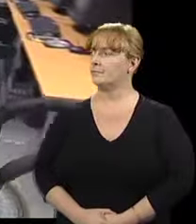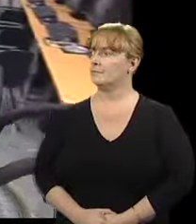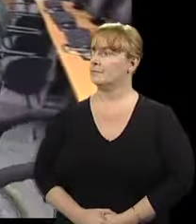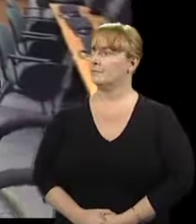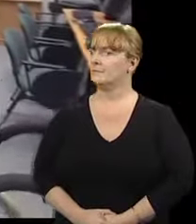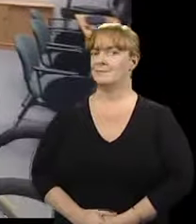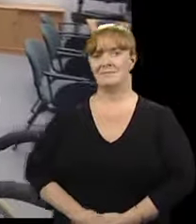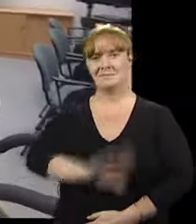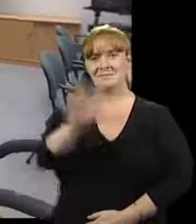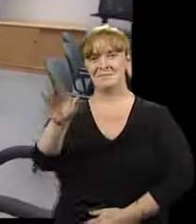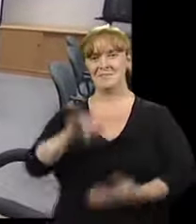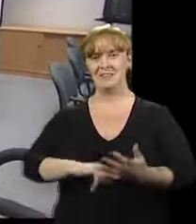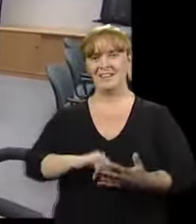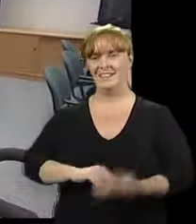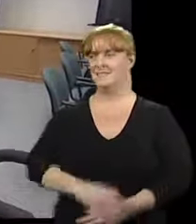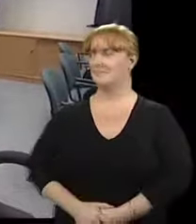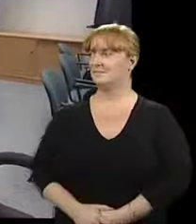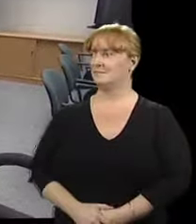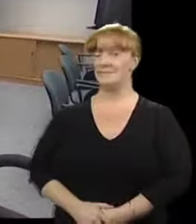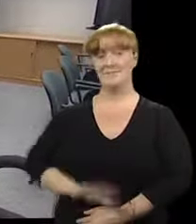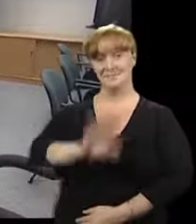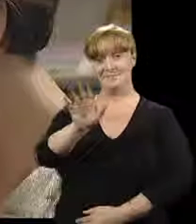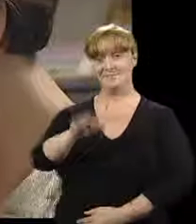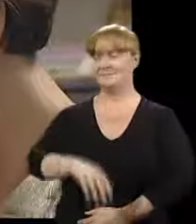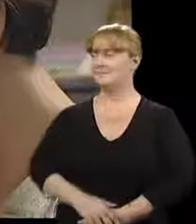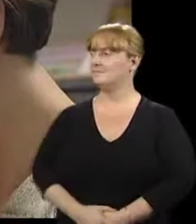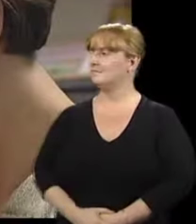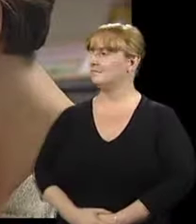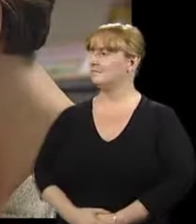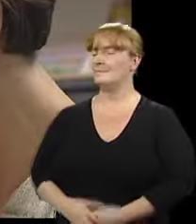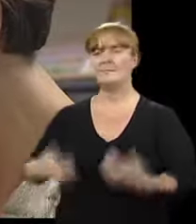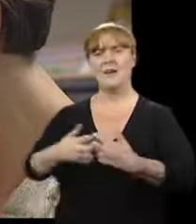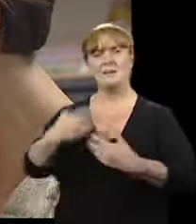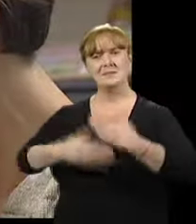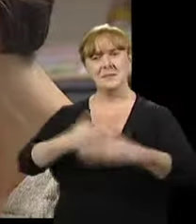Hello Shelly. Hello. Hello, how are you? How's it going?